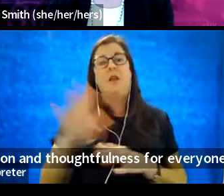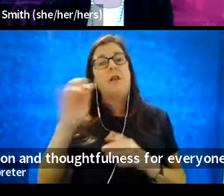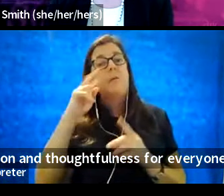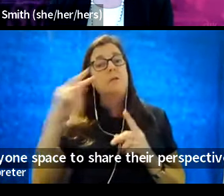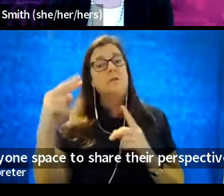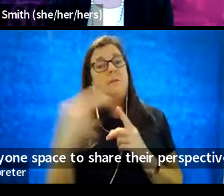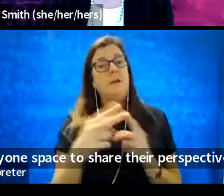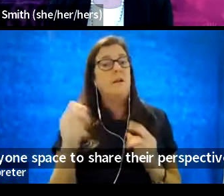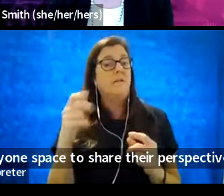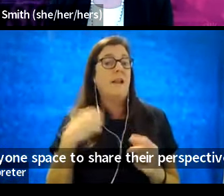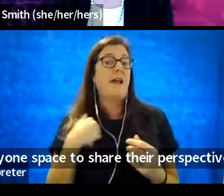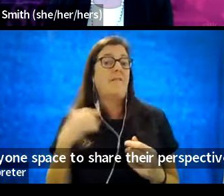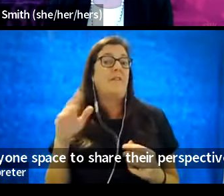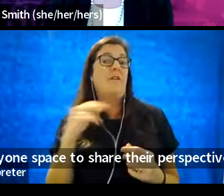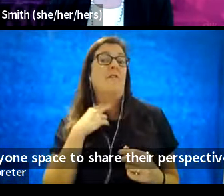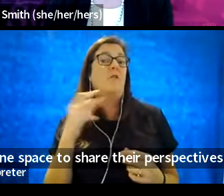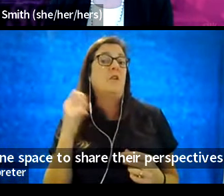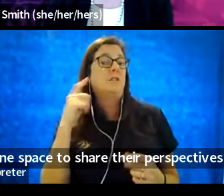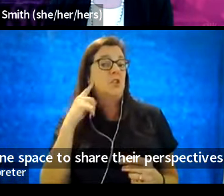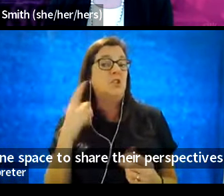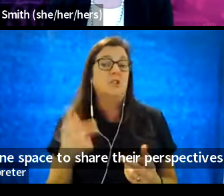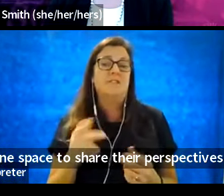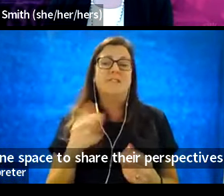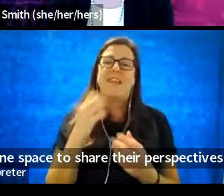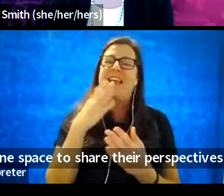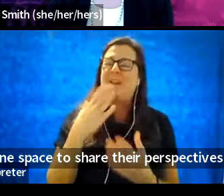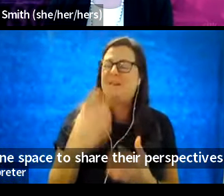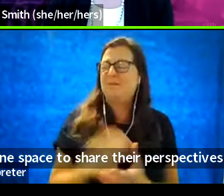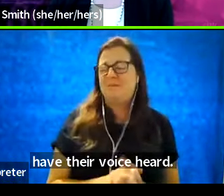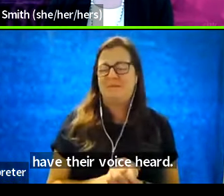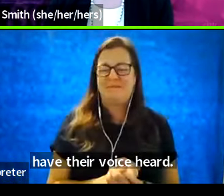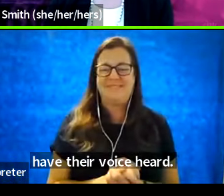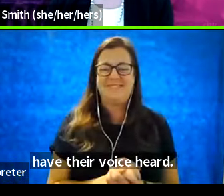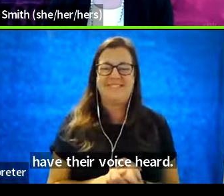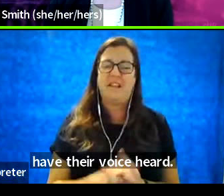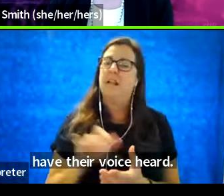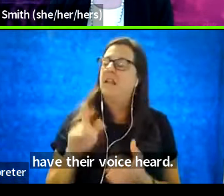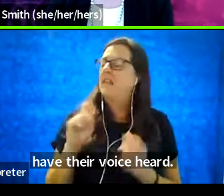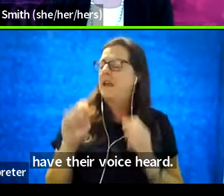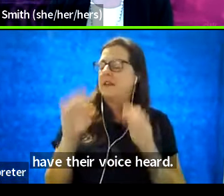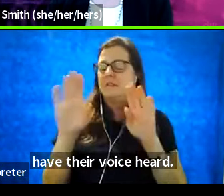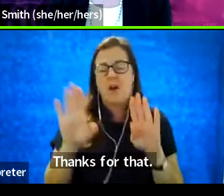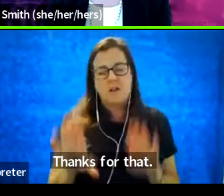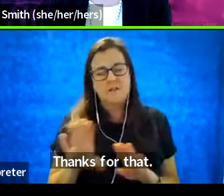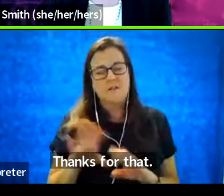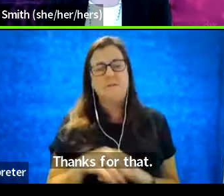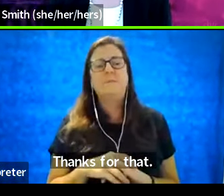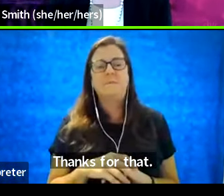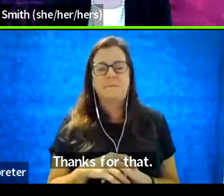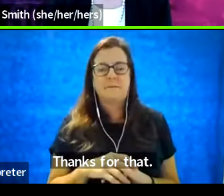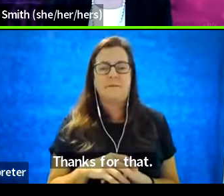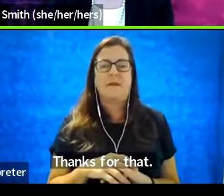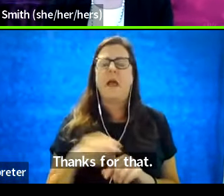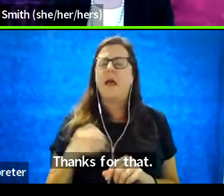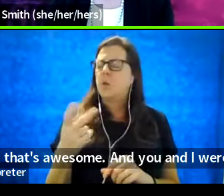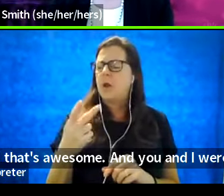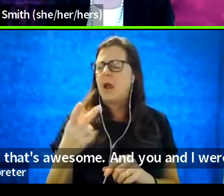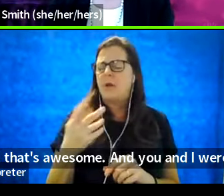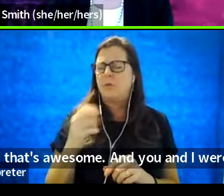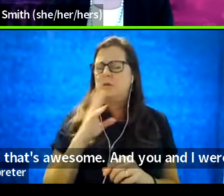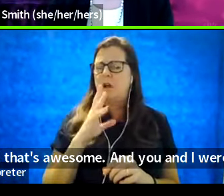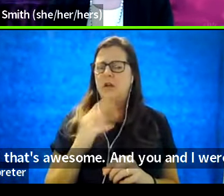and have their voice heard. Thanks for the question. Erin, that's awesome. And I know when you and I were talking